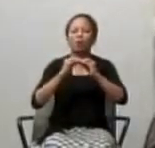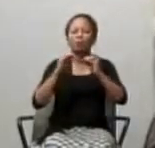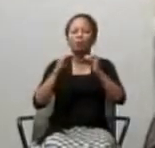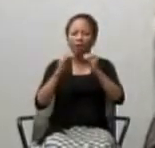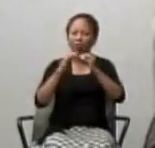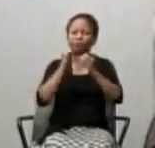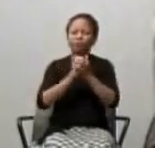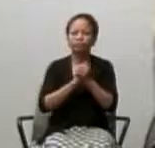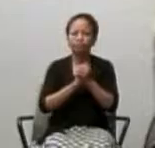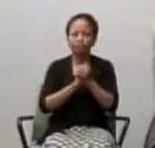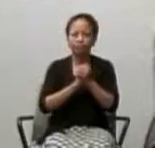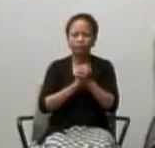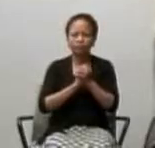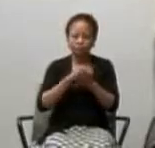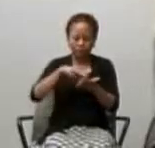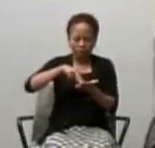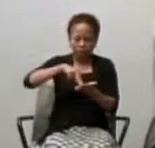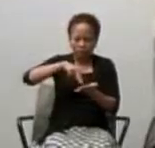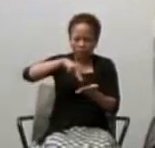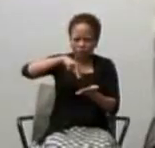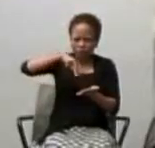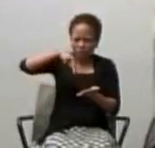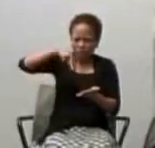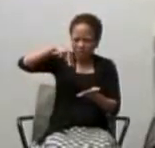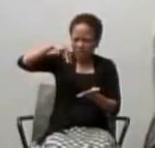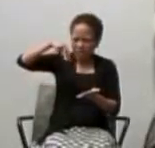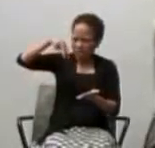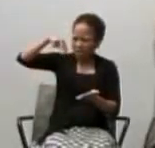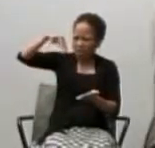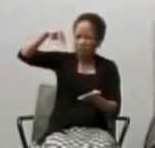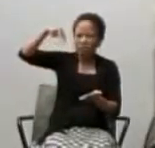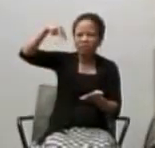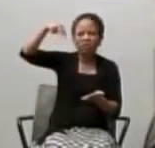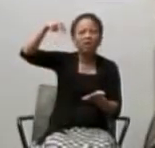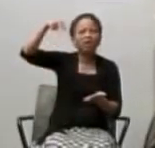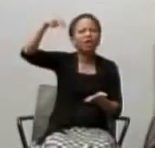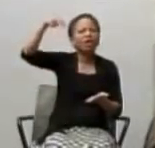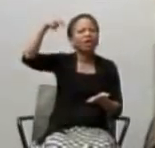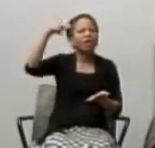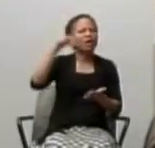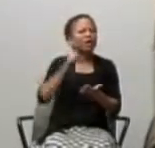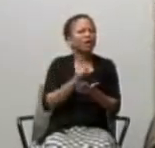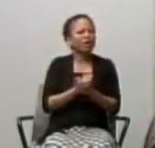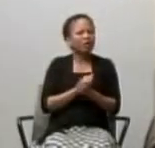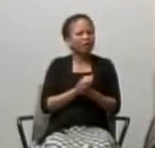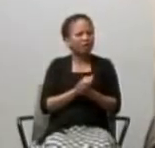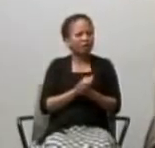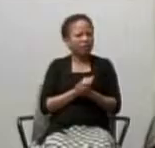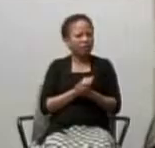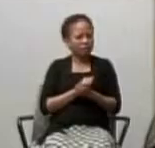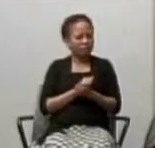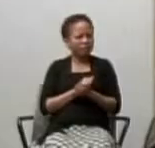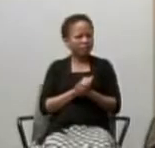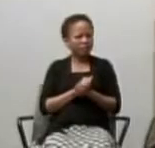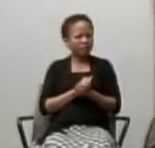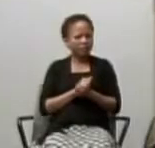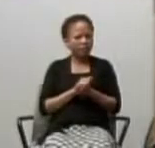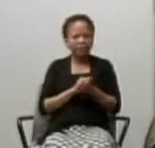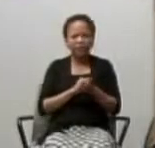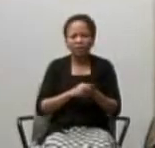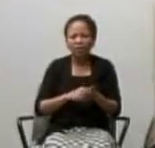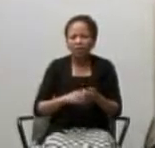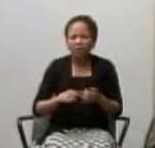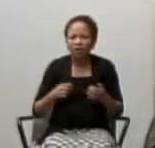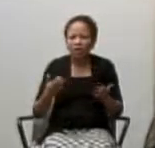To ascend is not only to be transported like some kind